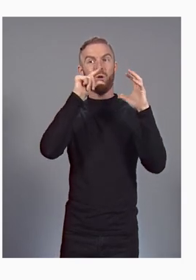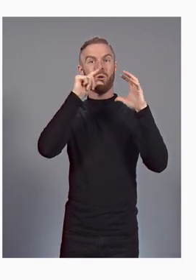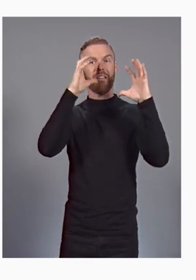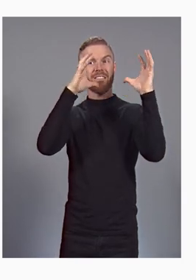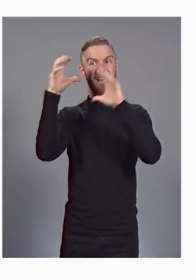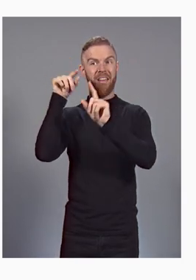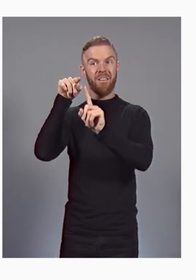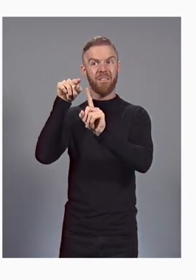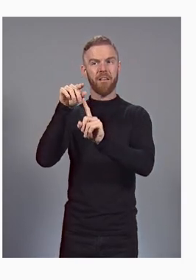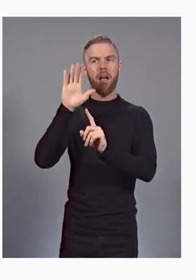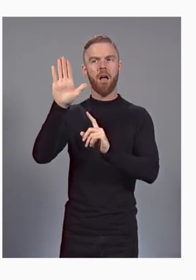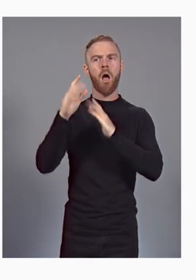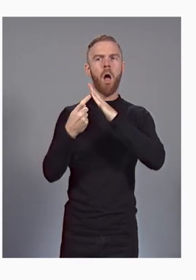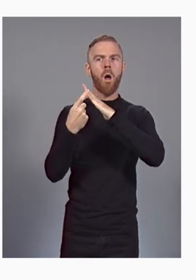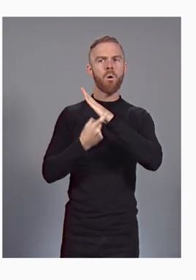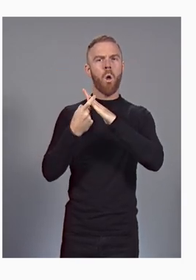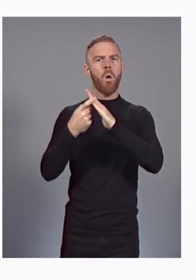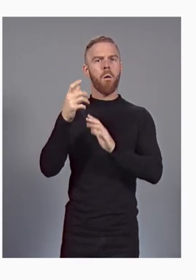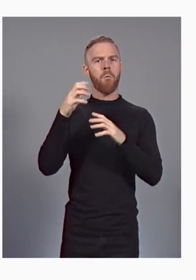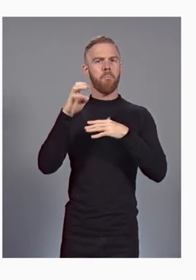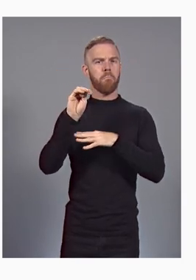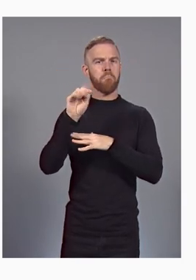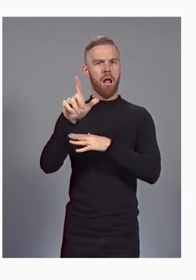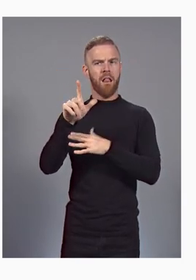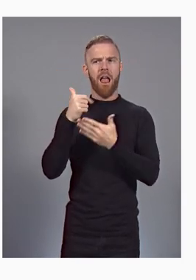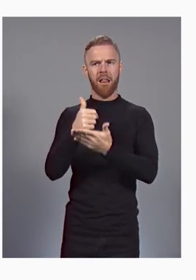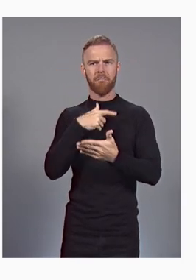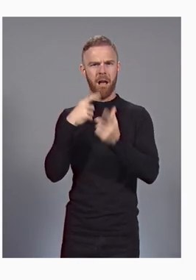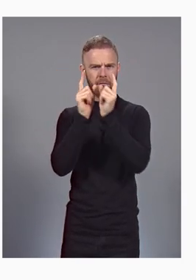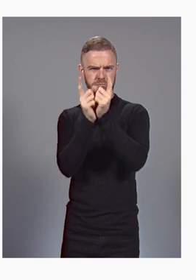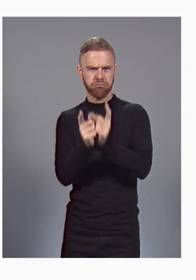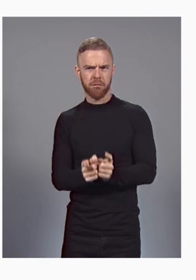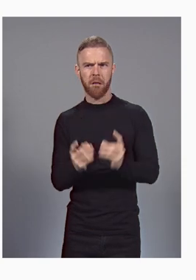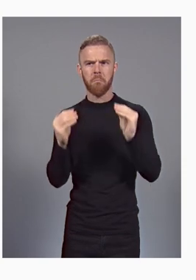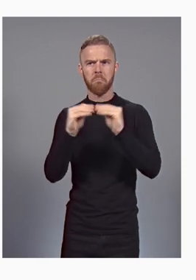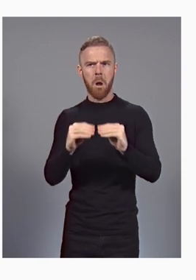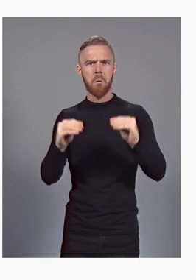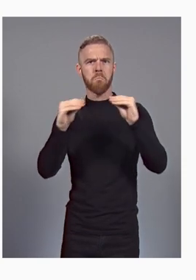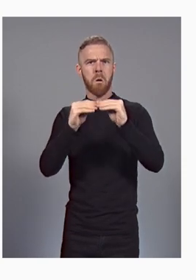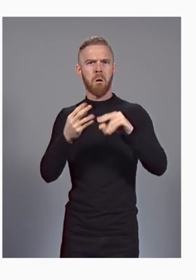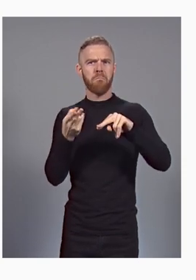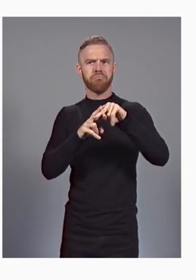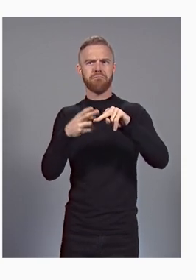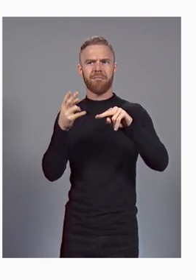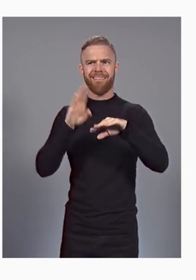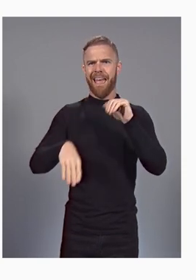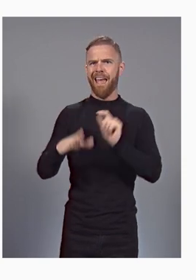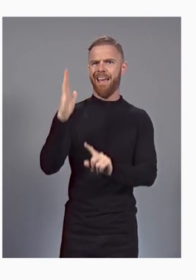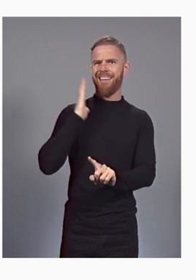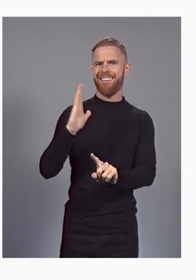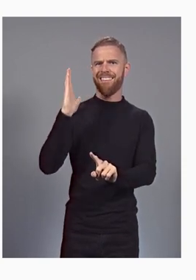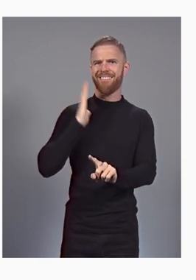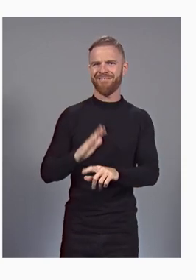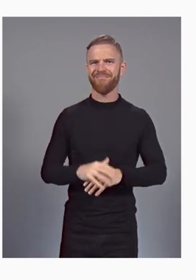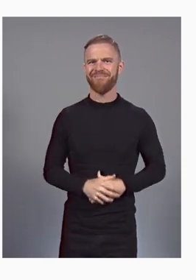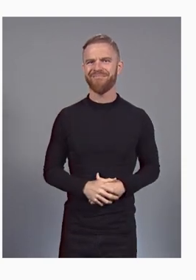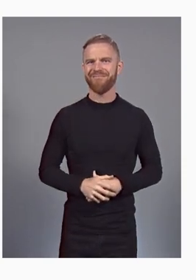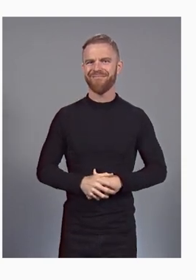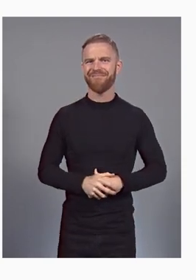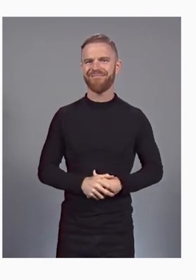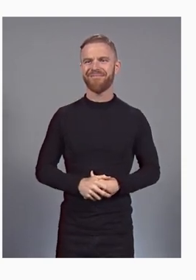experts, enable us to translate more content than ever before. Today, we are launching